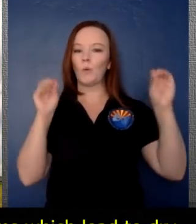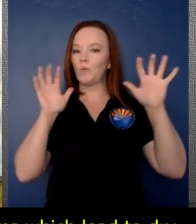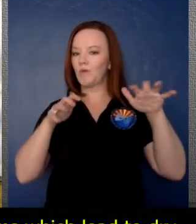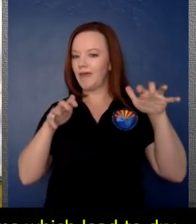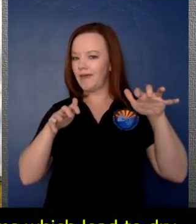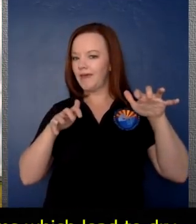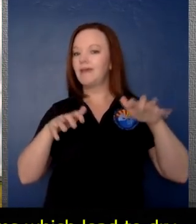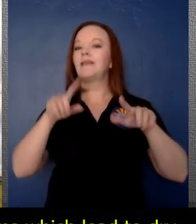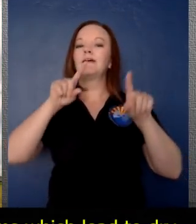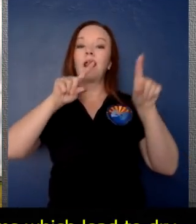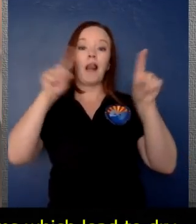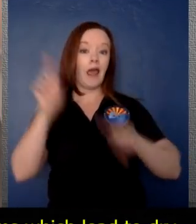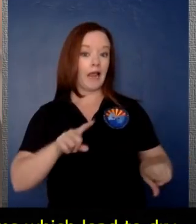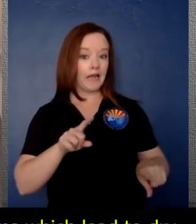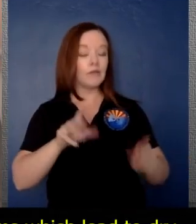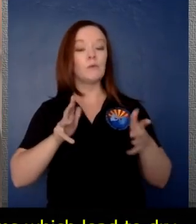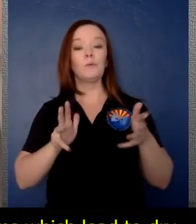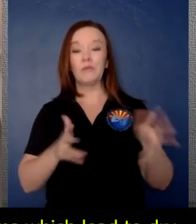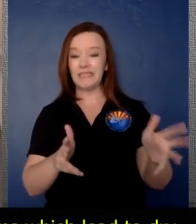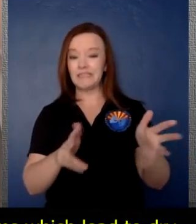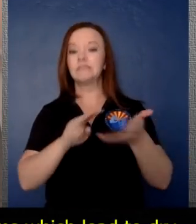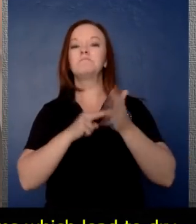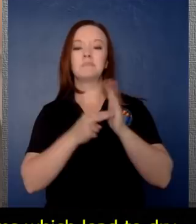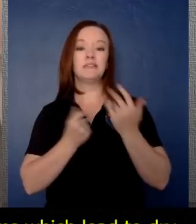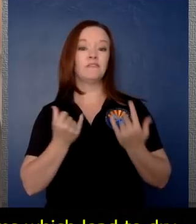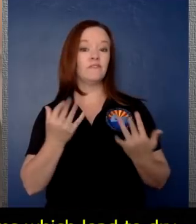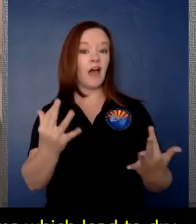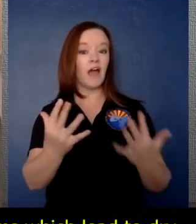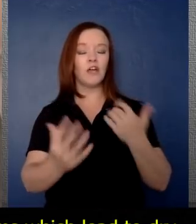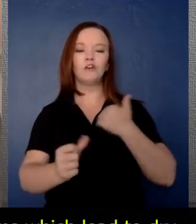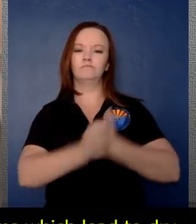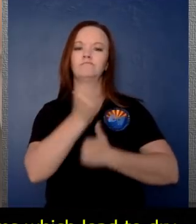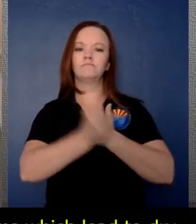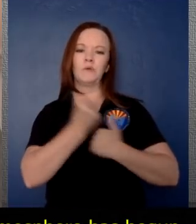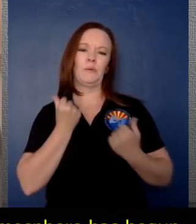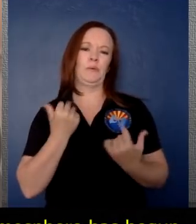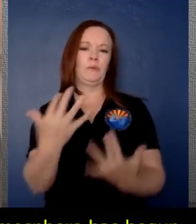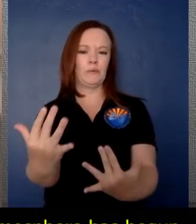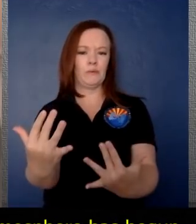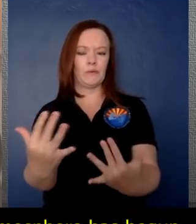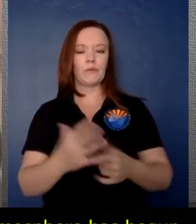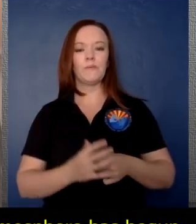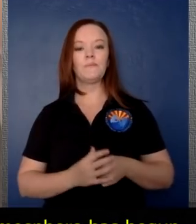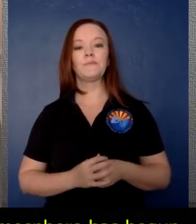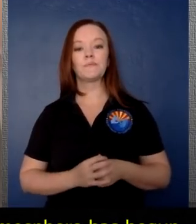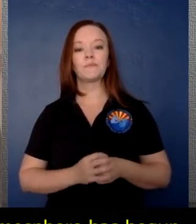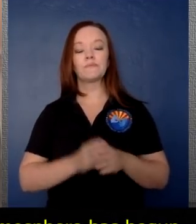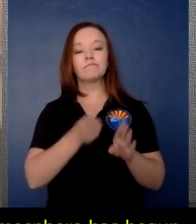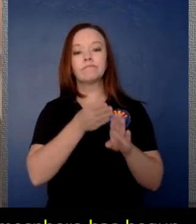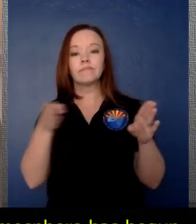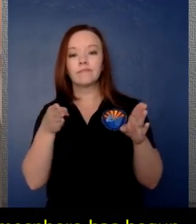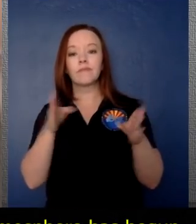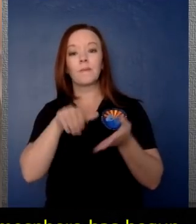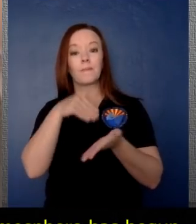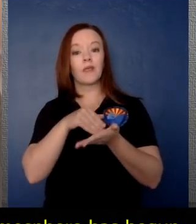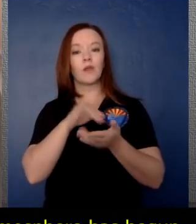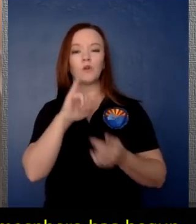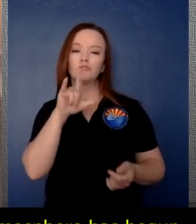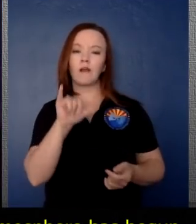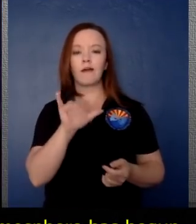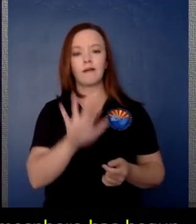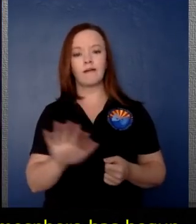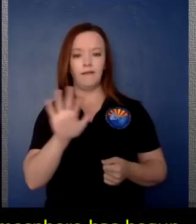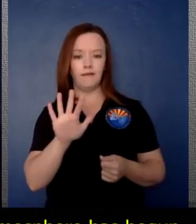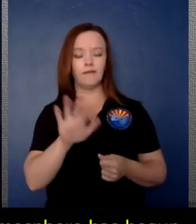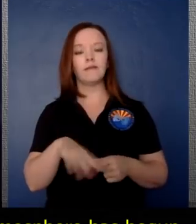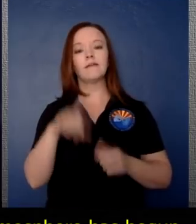lightning, gusty winds, and this is when fire danger is extremely high. In the middle part of the monsoon season, typically in July,